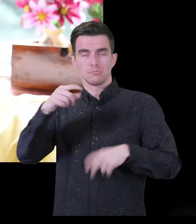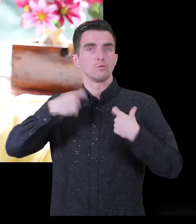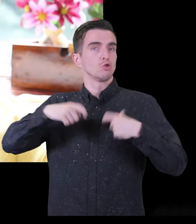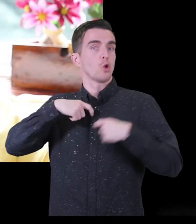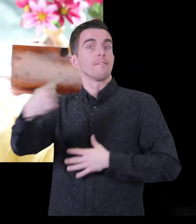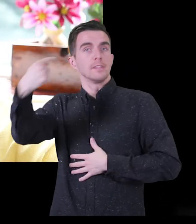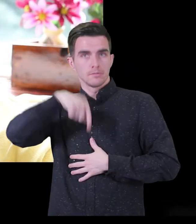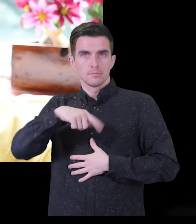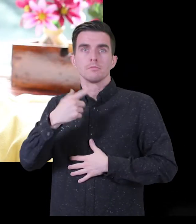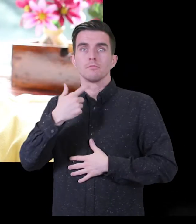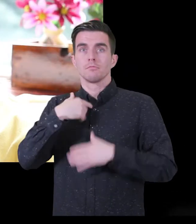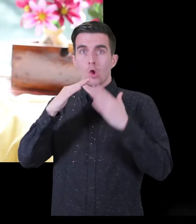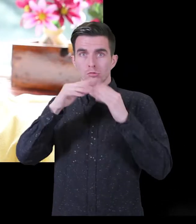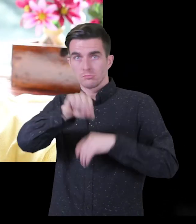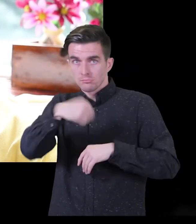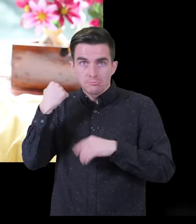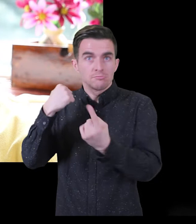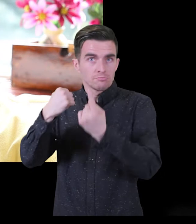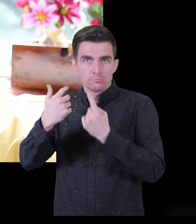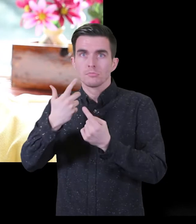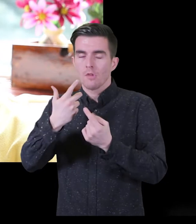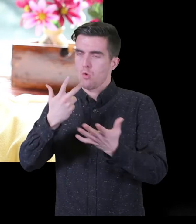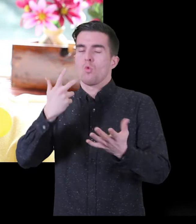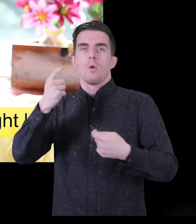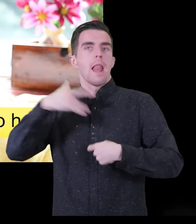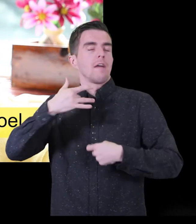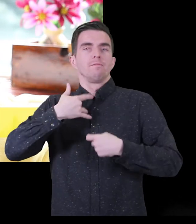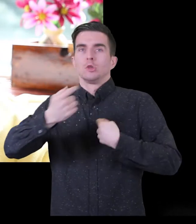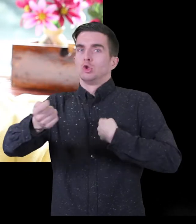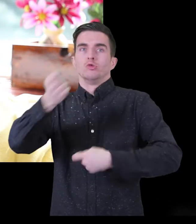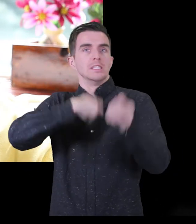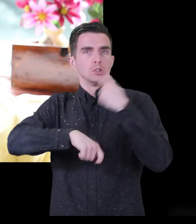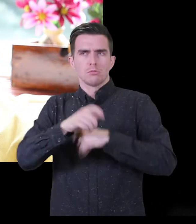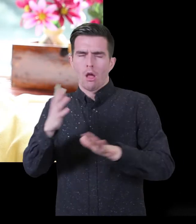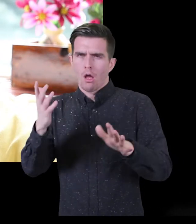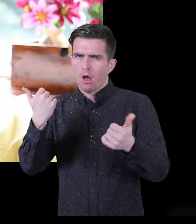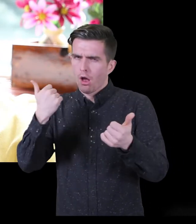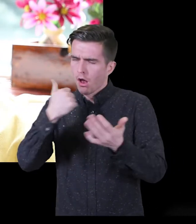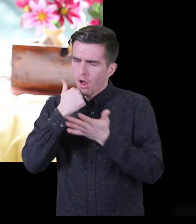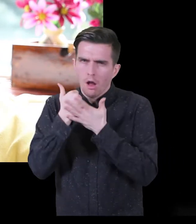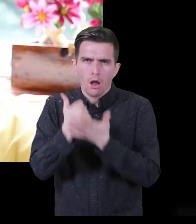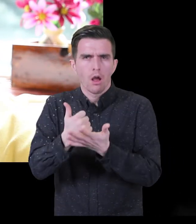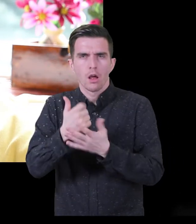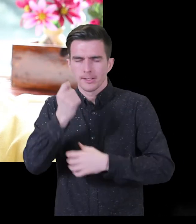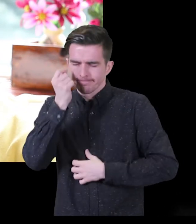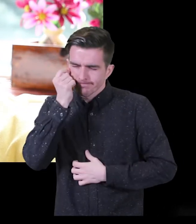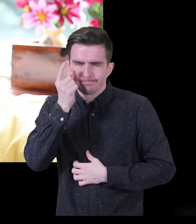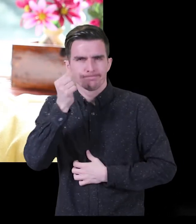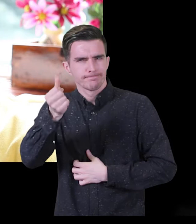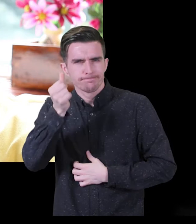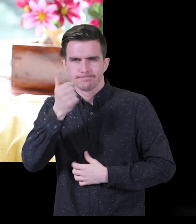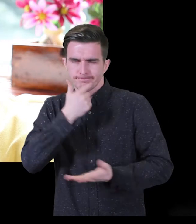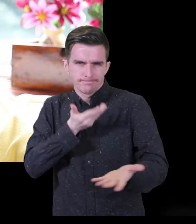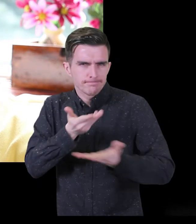social services showed up at my front door and it just turned my whole life around.